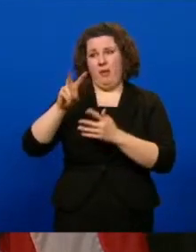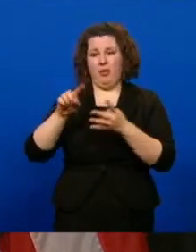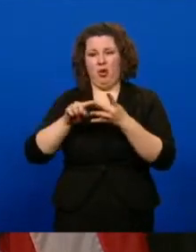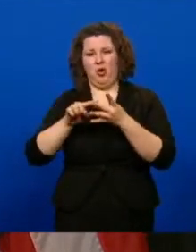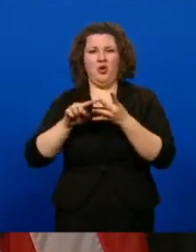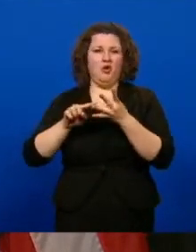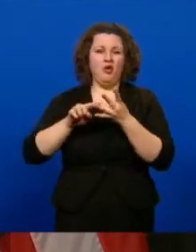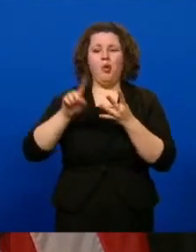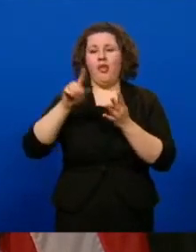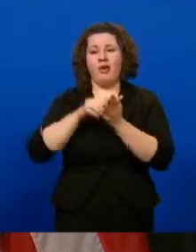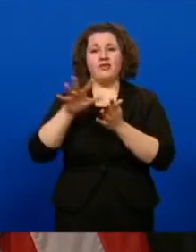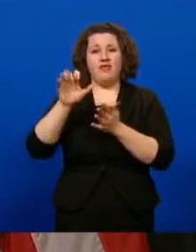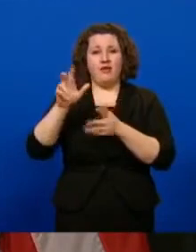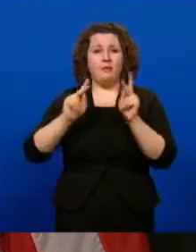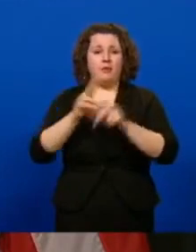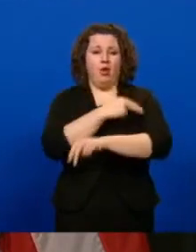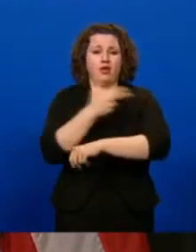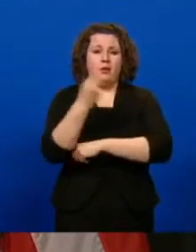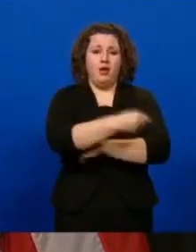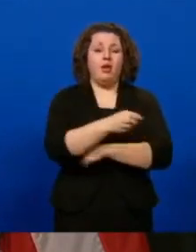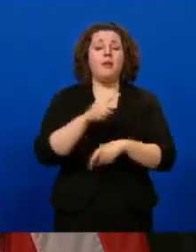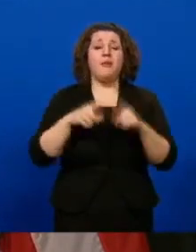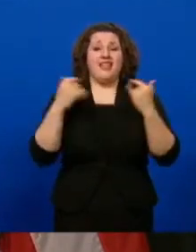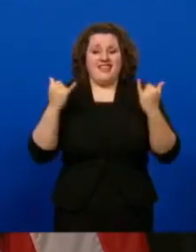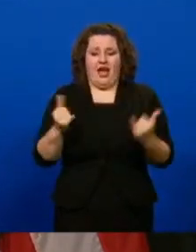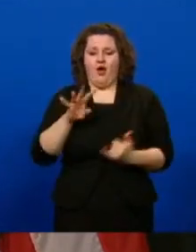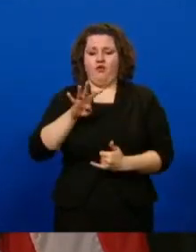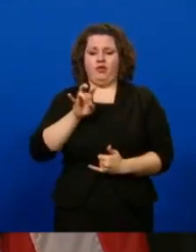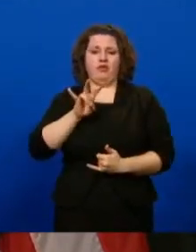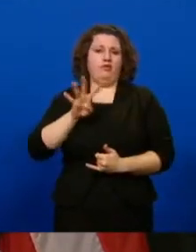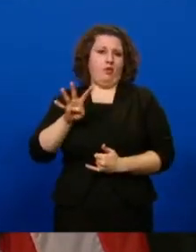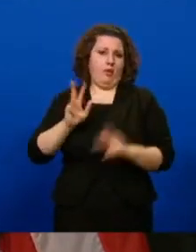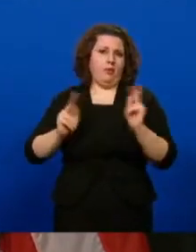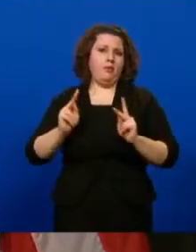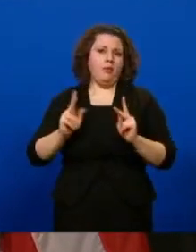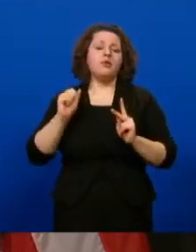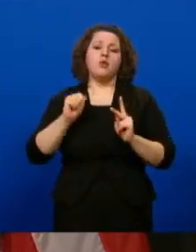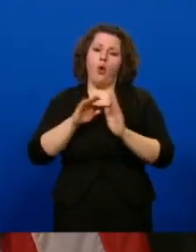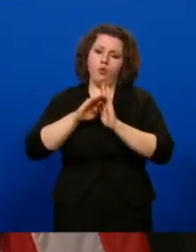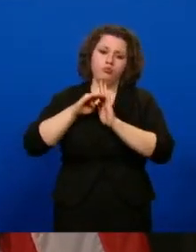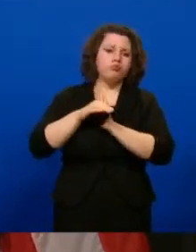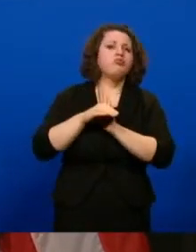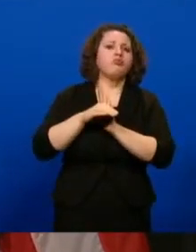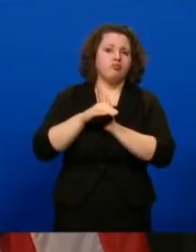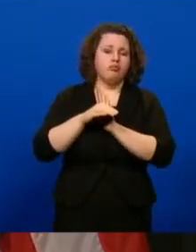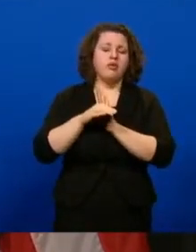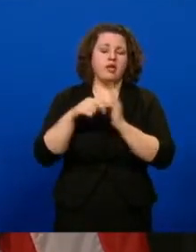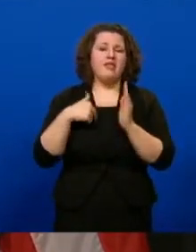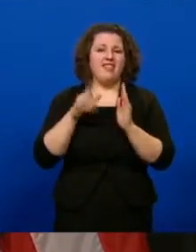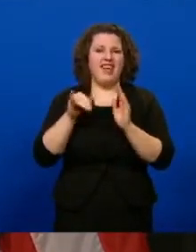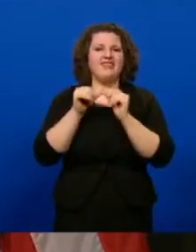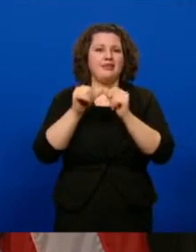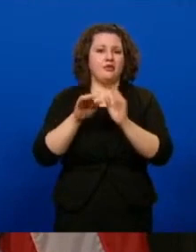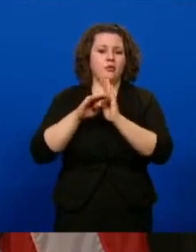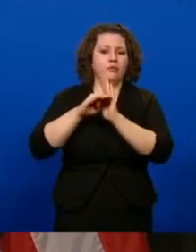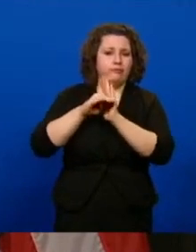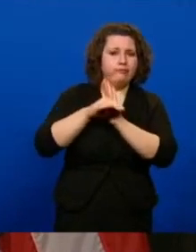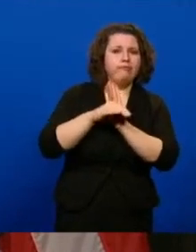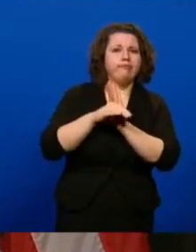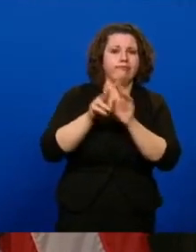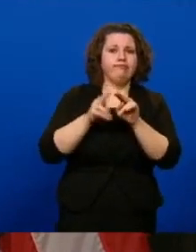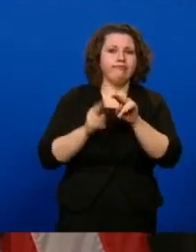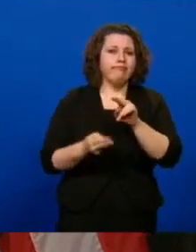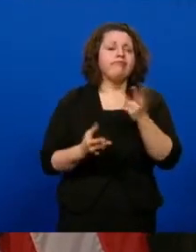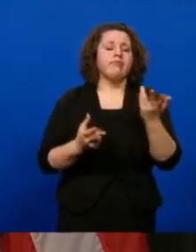and we're 474 right in that ballpark right now, so significant decrease, and we're continuing to see that go down, and we'll